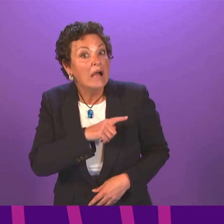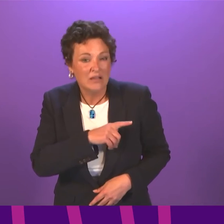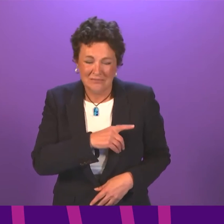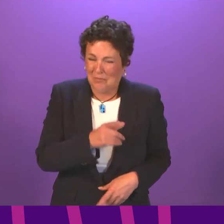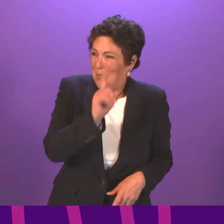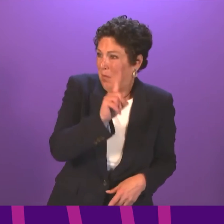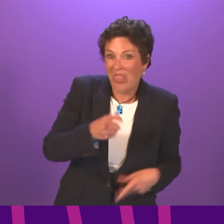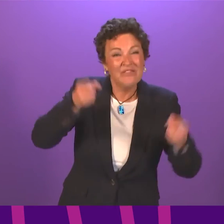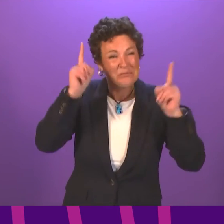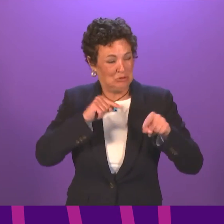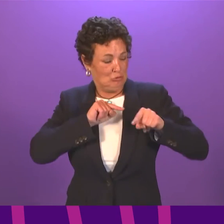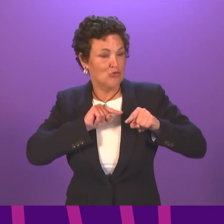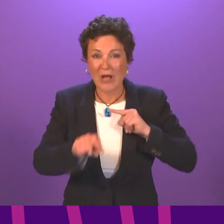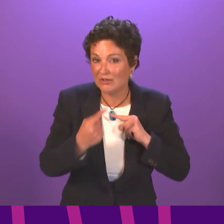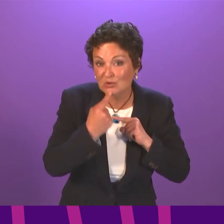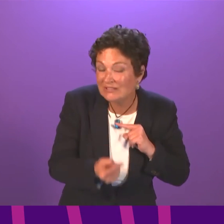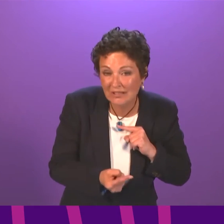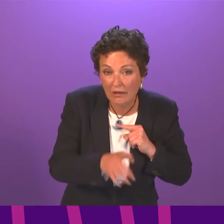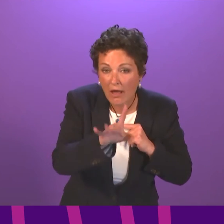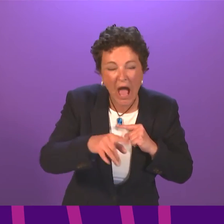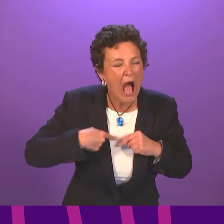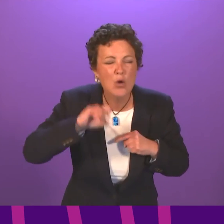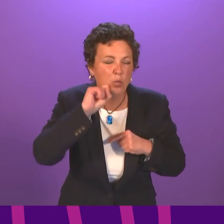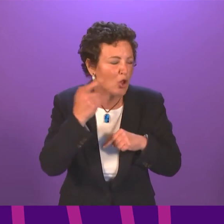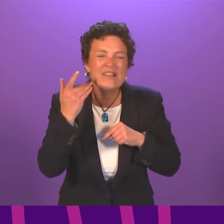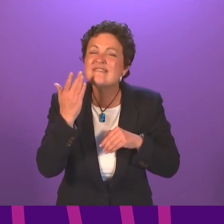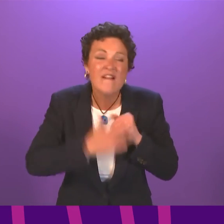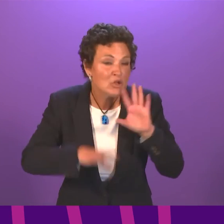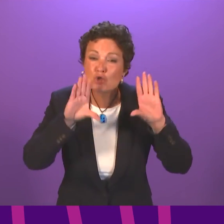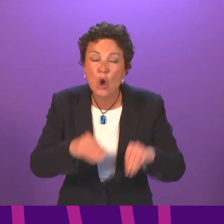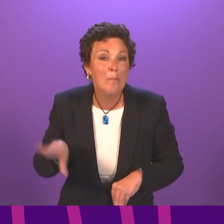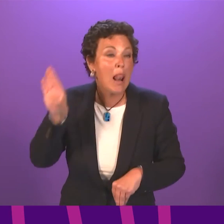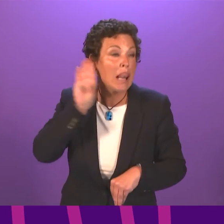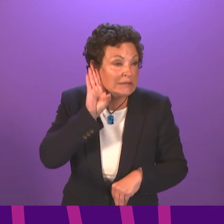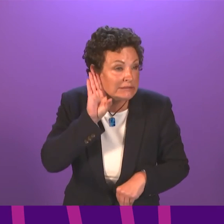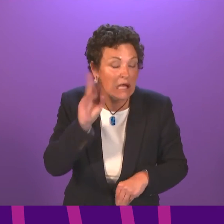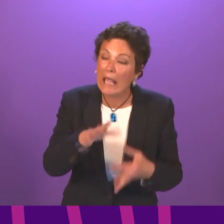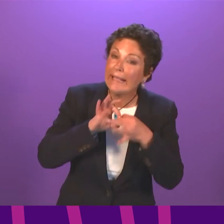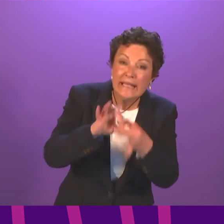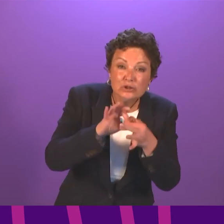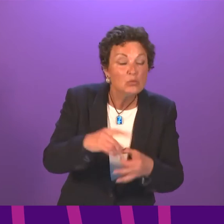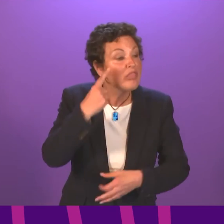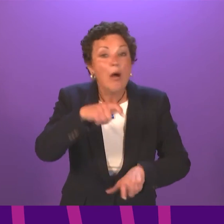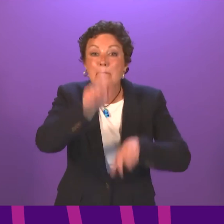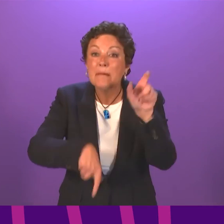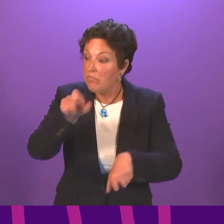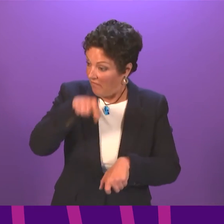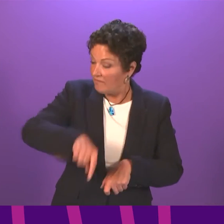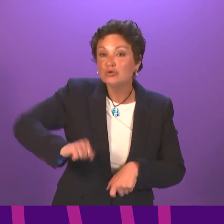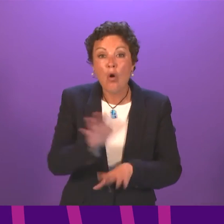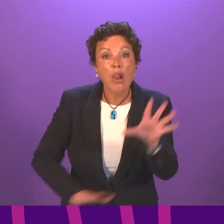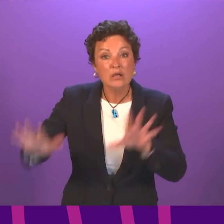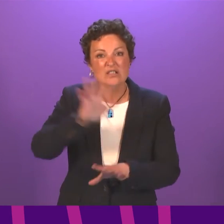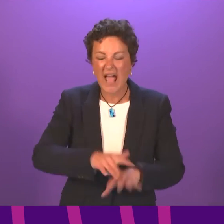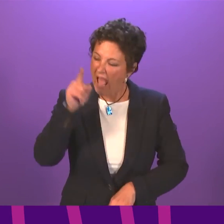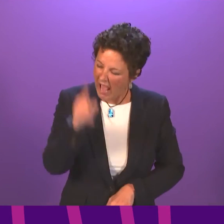what she tried to suggest in her answer there, I will not stop listening with and engaging with young people of this country and